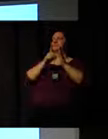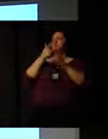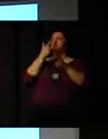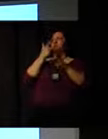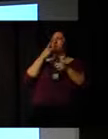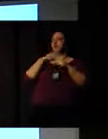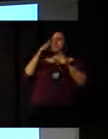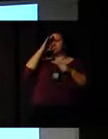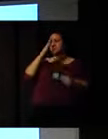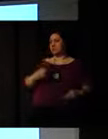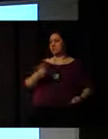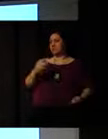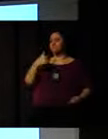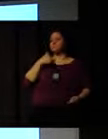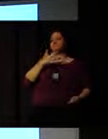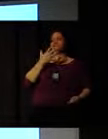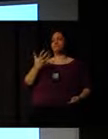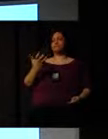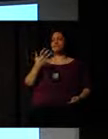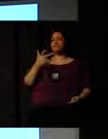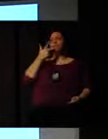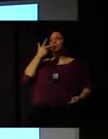I would like to tell you a story.